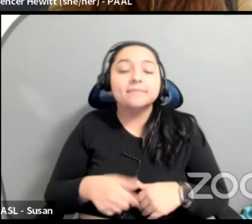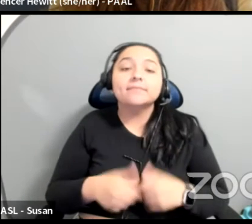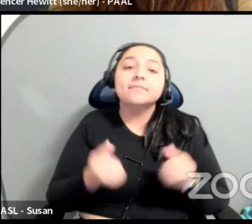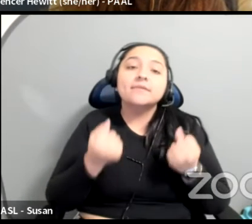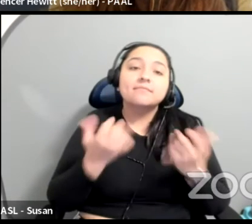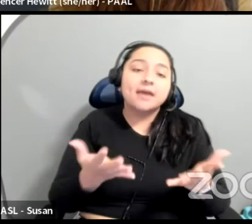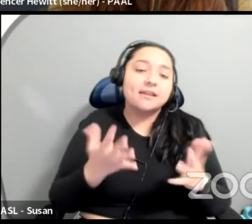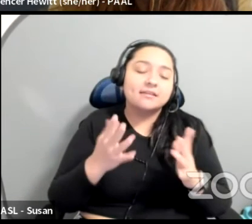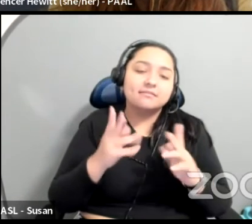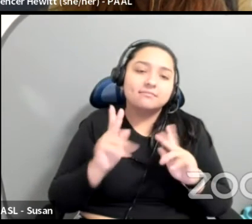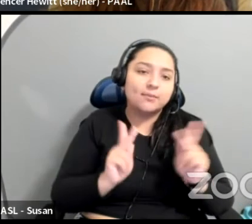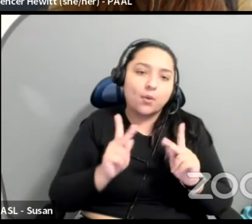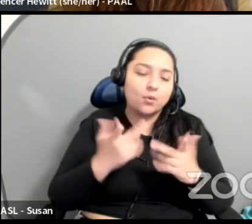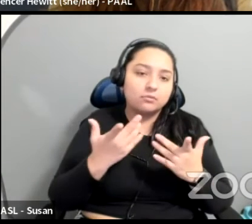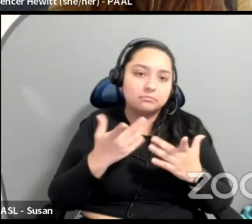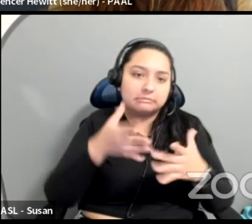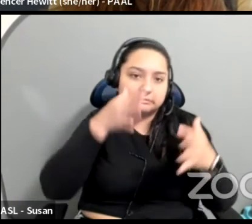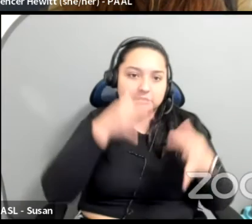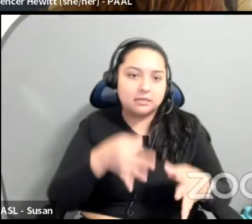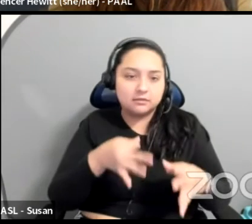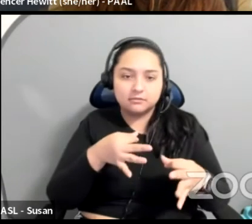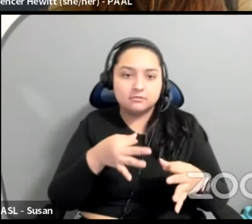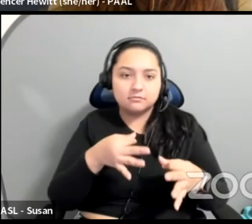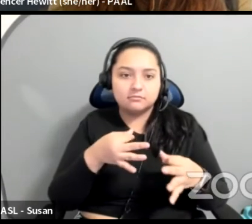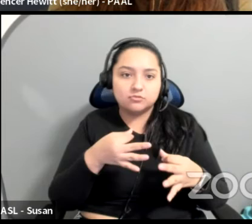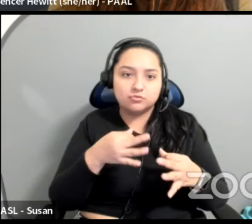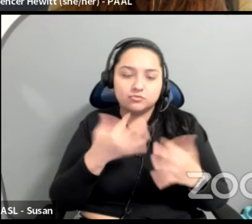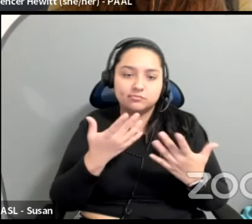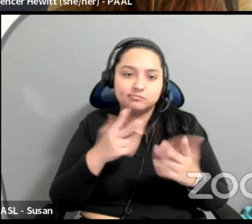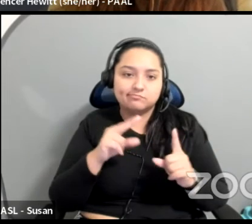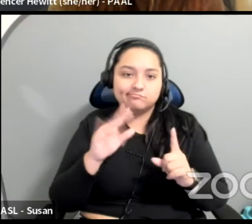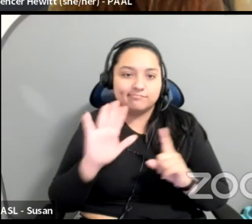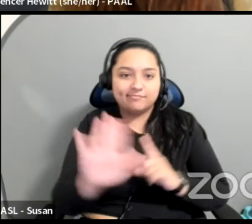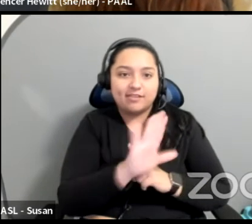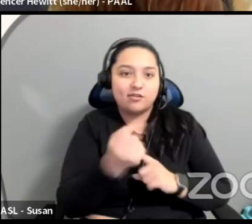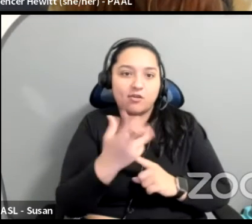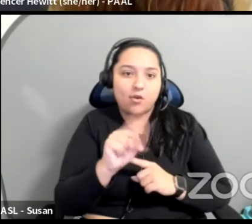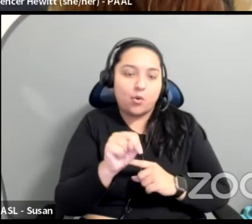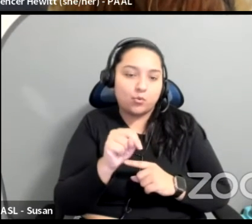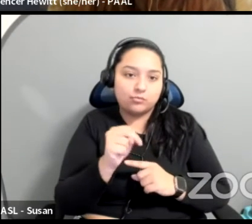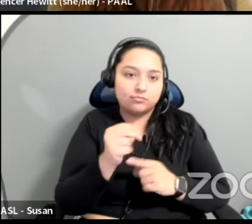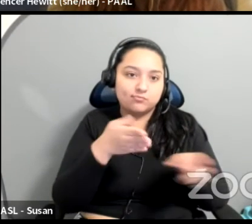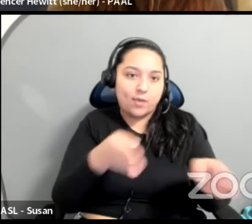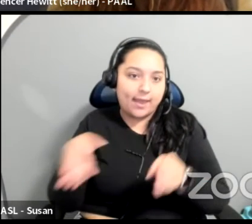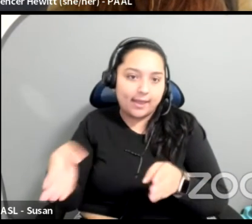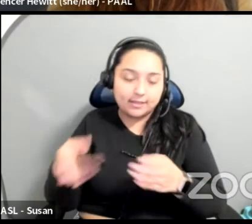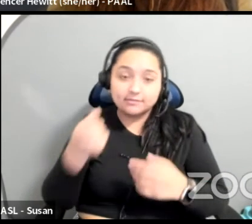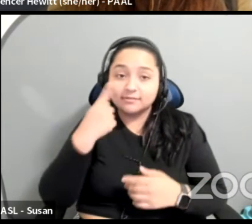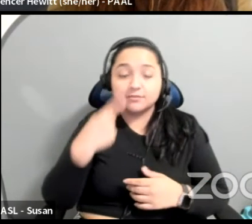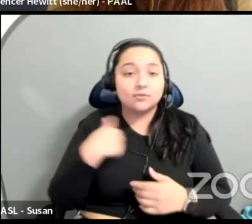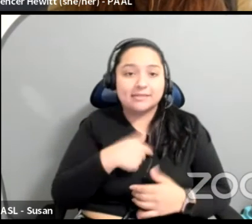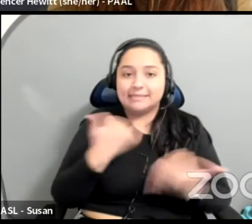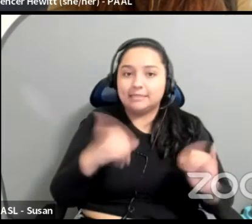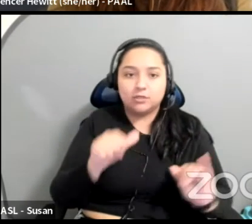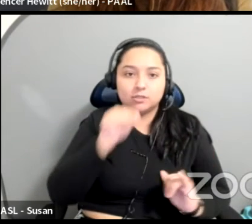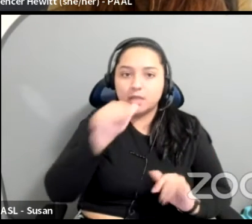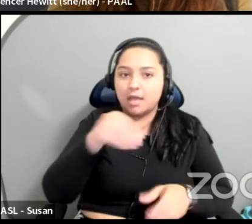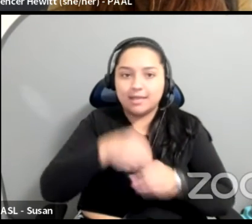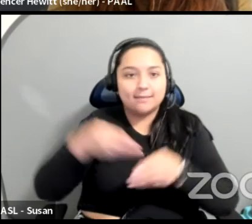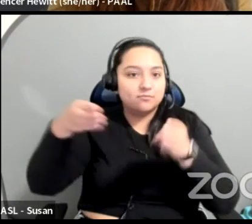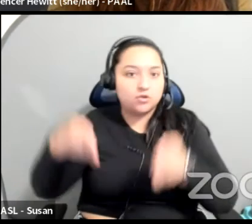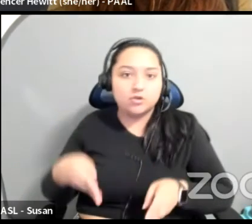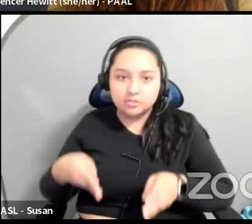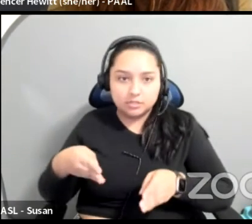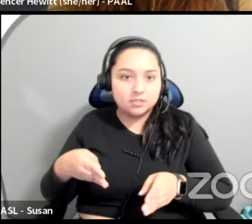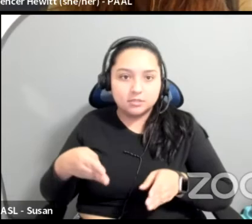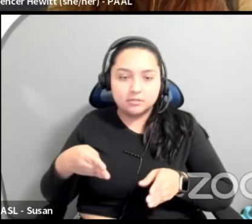We haven't totally fully gone back to in-person programming. Literally, like as we speak, I think right now, our first